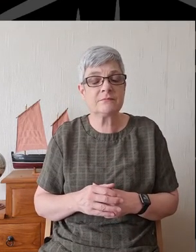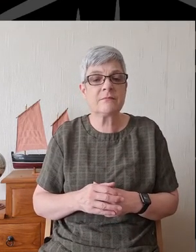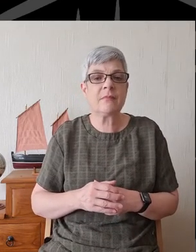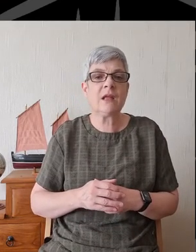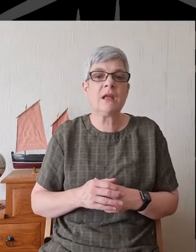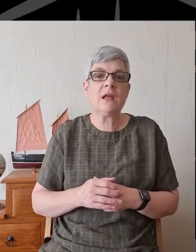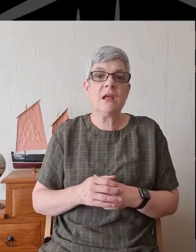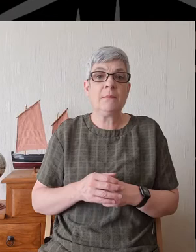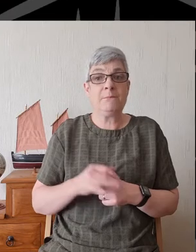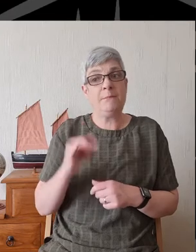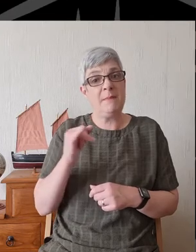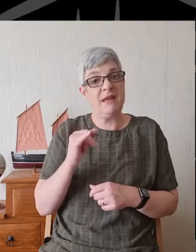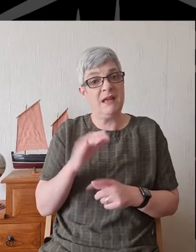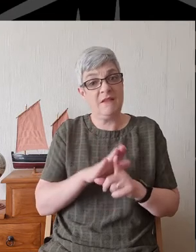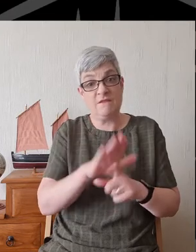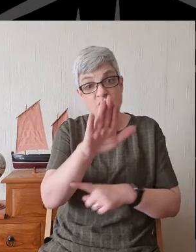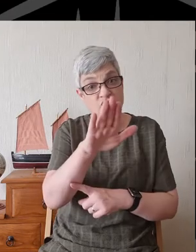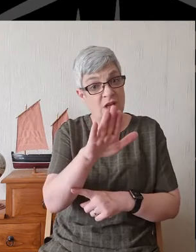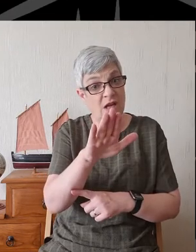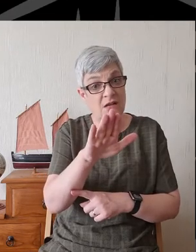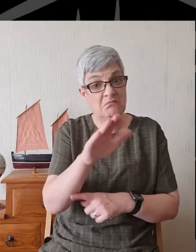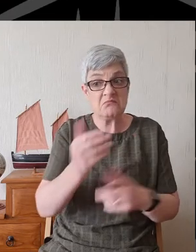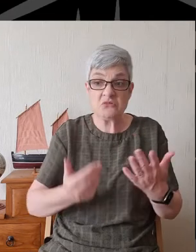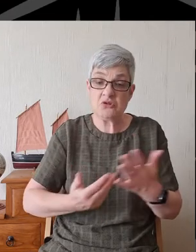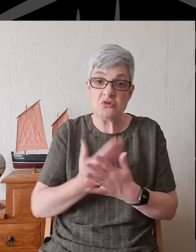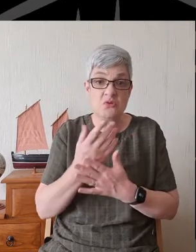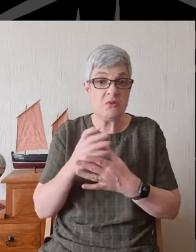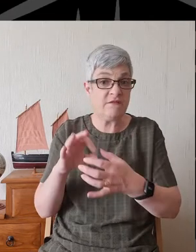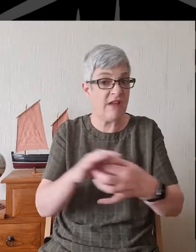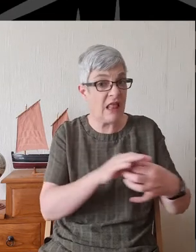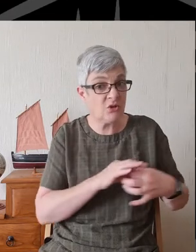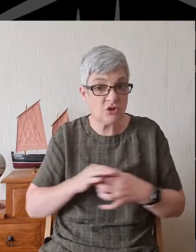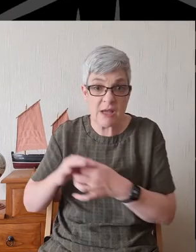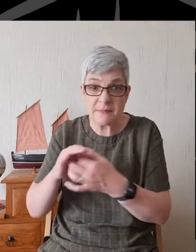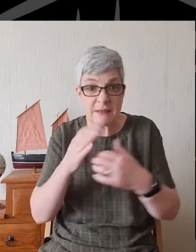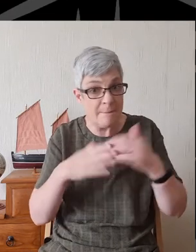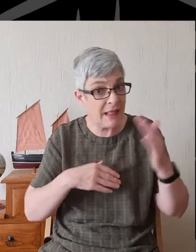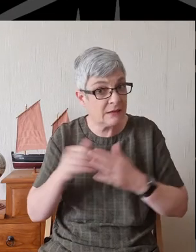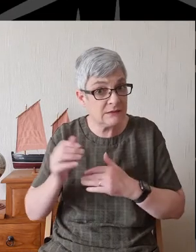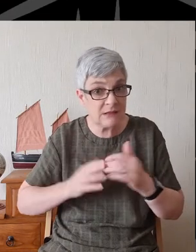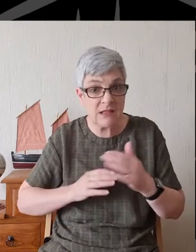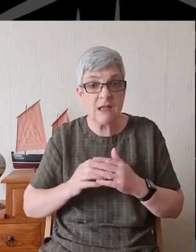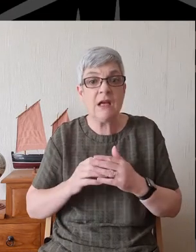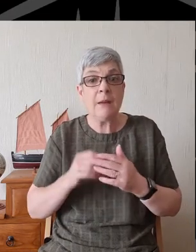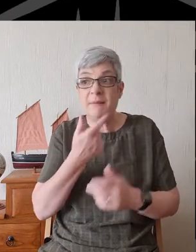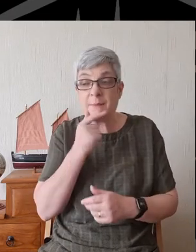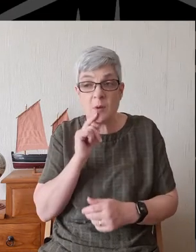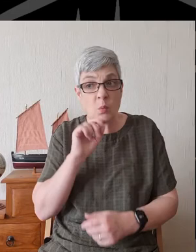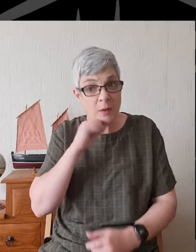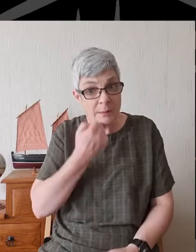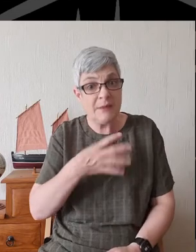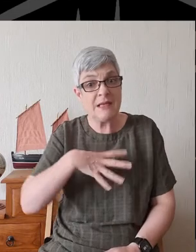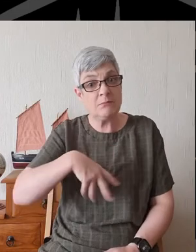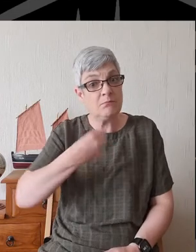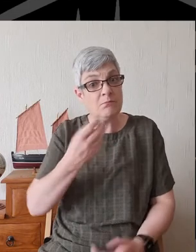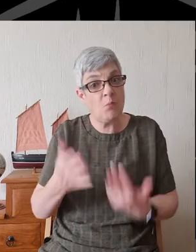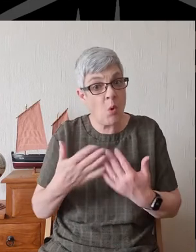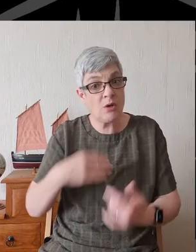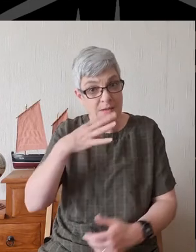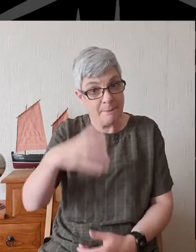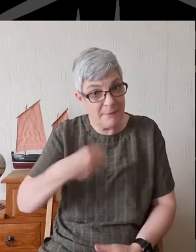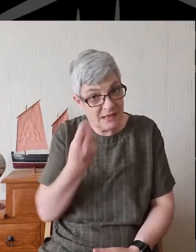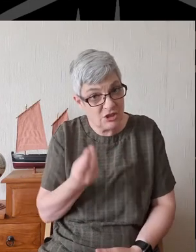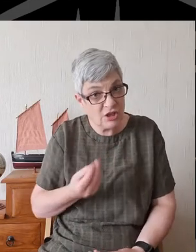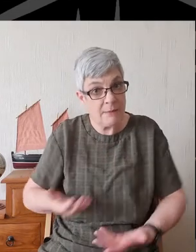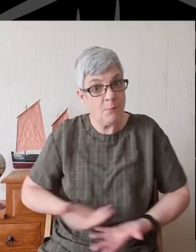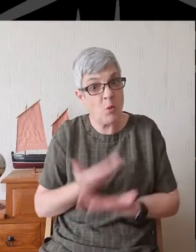The day may come when new fellowships will be built by a people more spiritually motivated than those who presided over